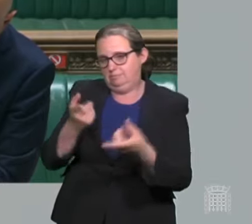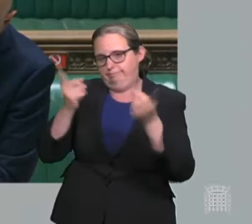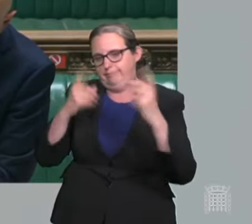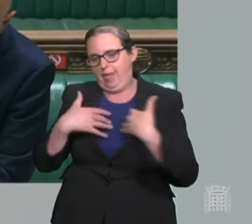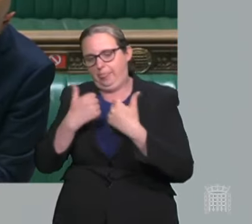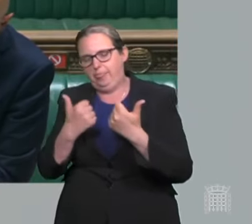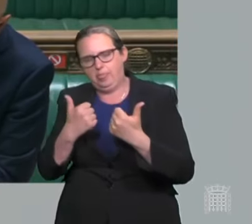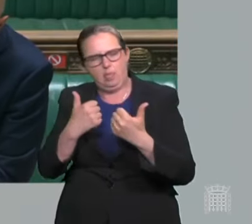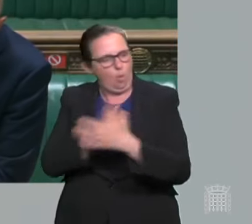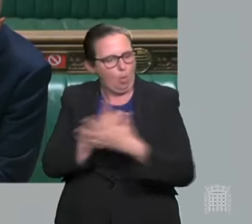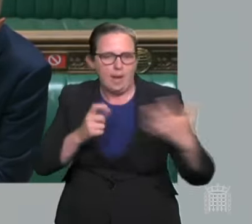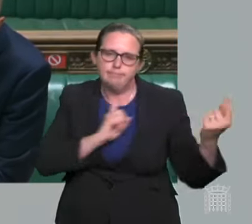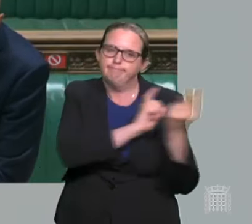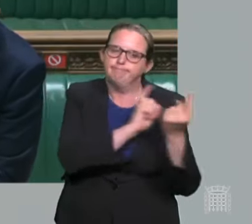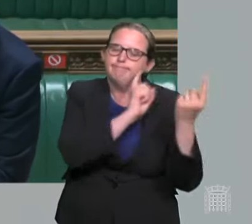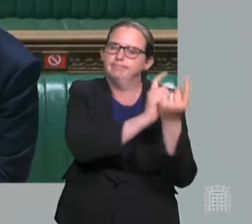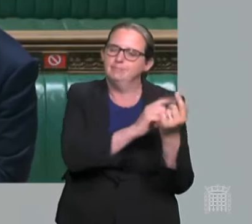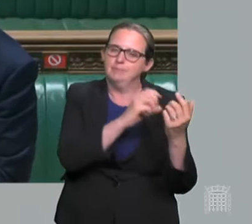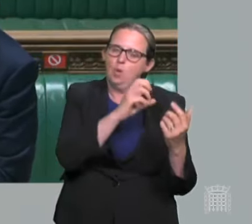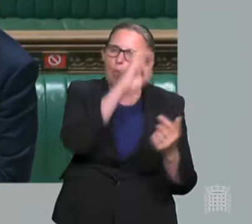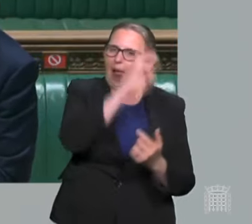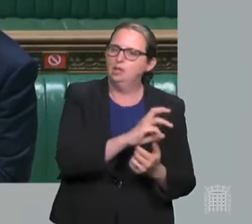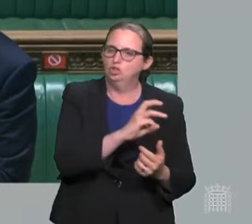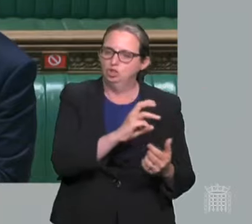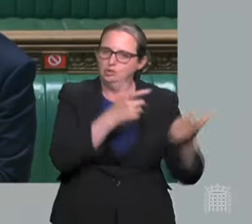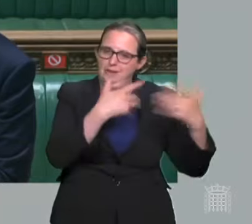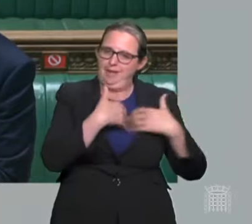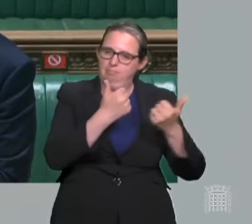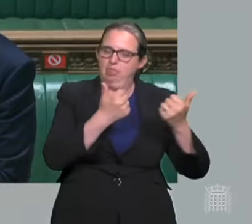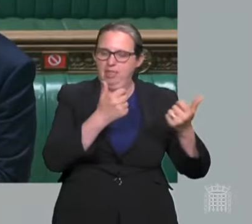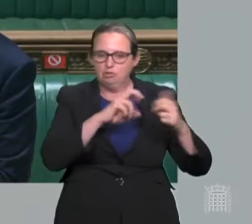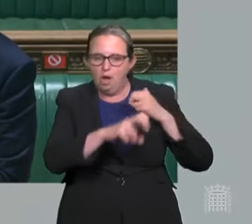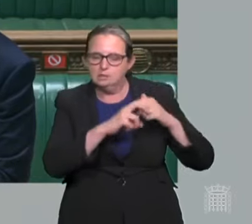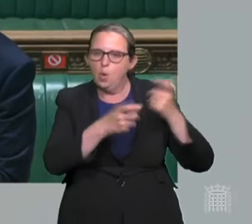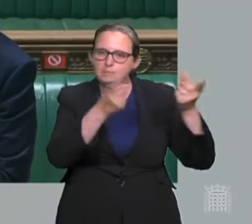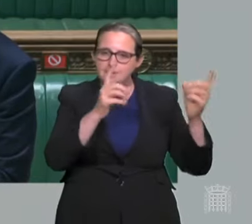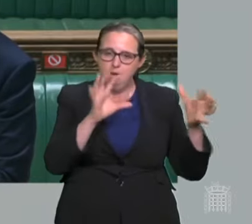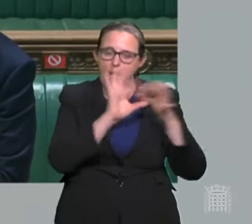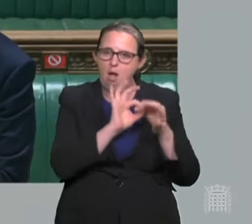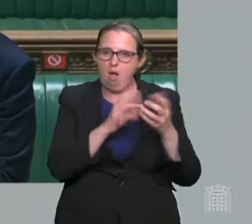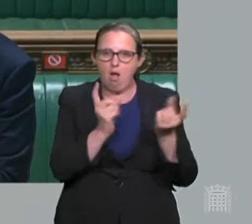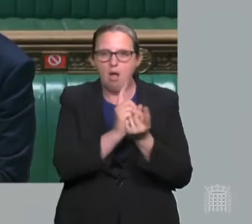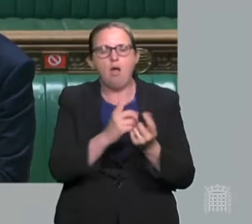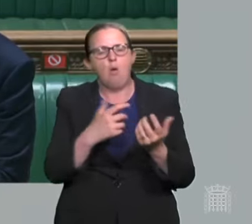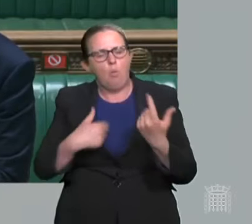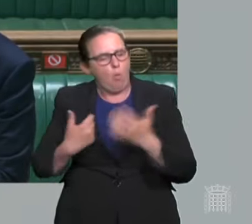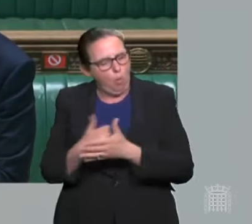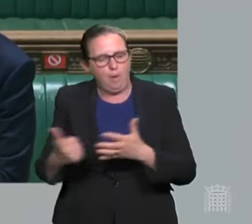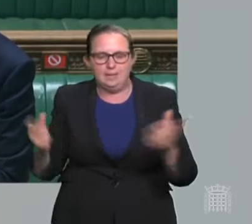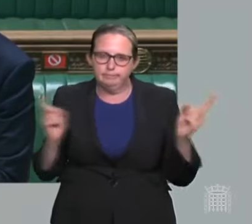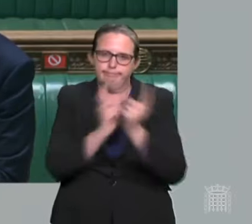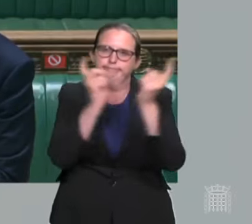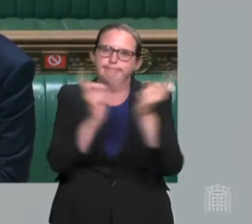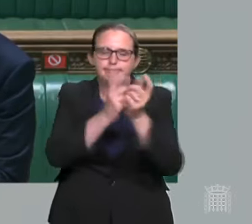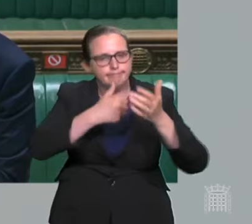regular basis with his Welsh counterpart, and also, when it comes to transport, we, the three of us, my Welsh counterpart and myself, will